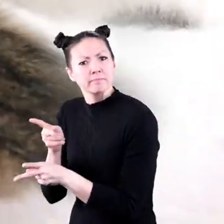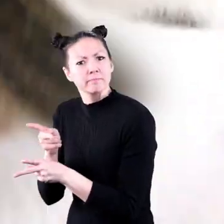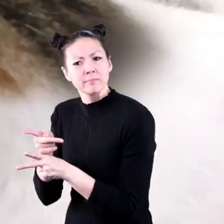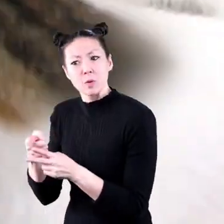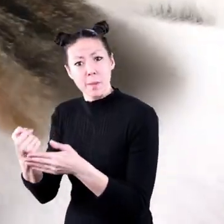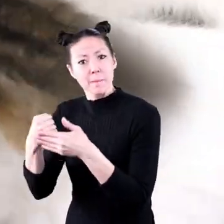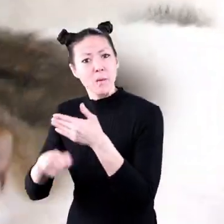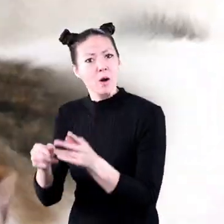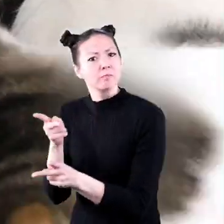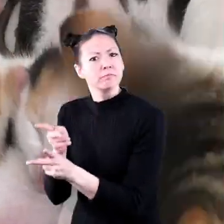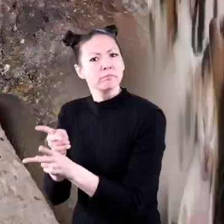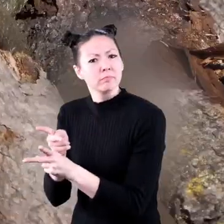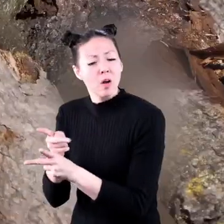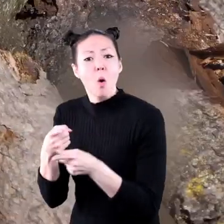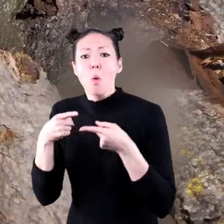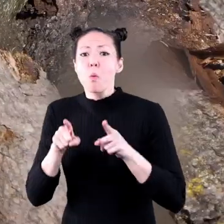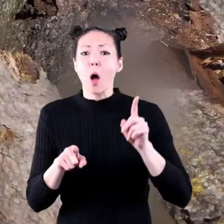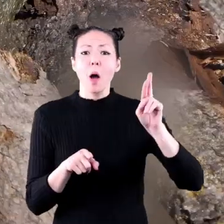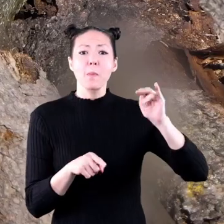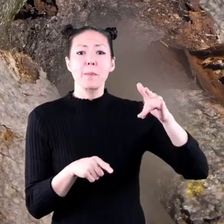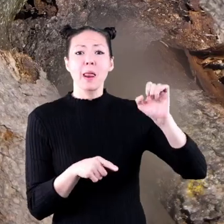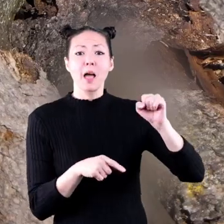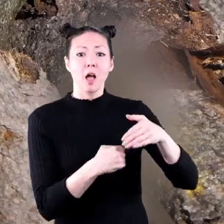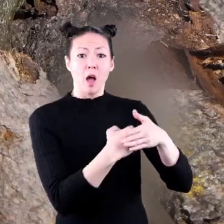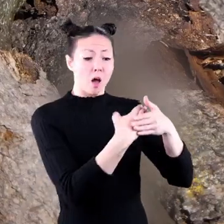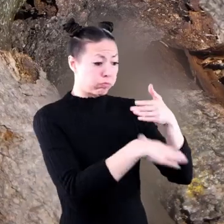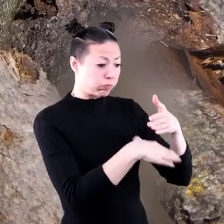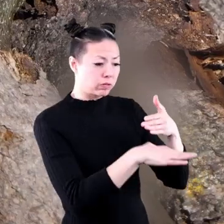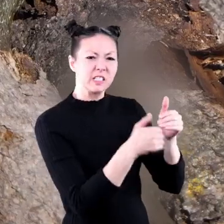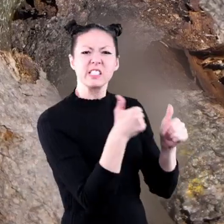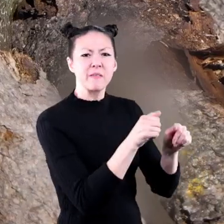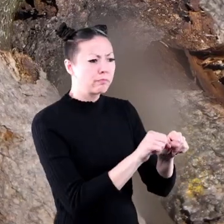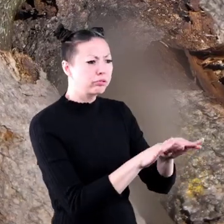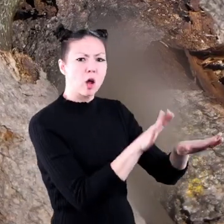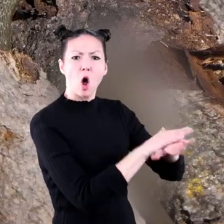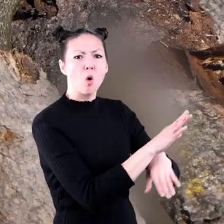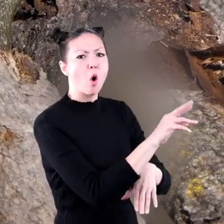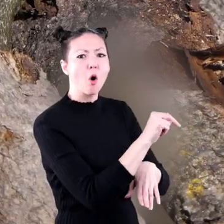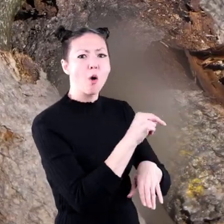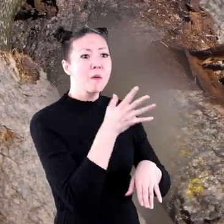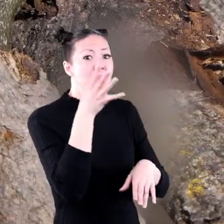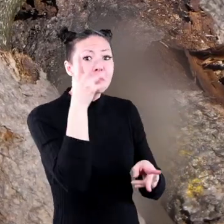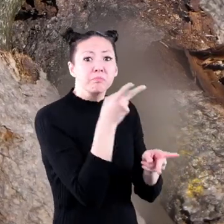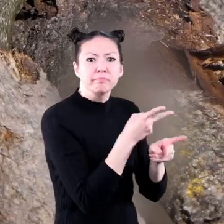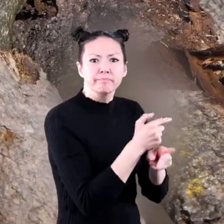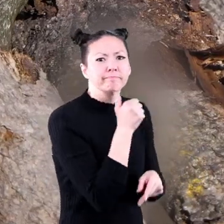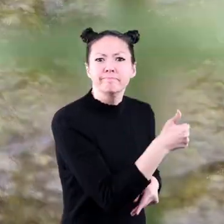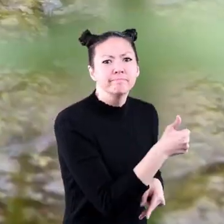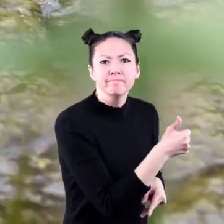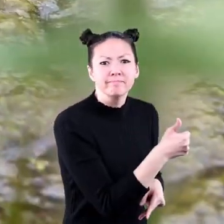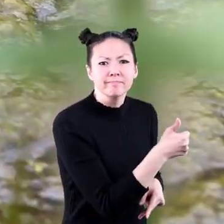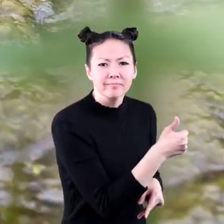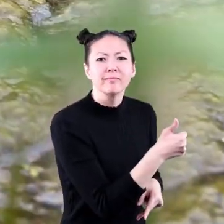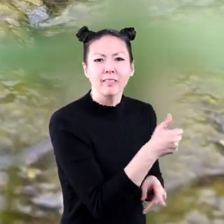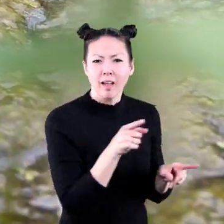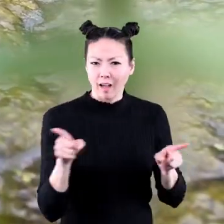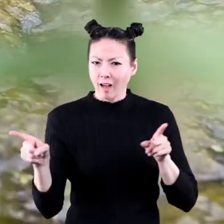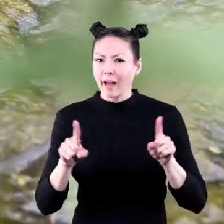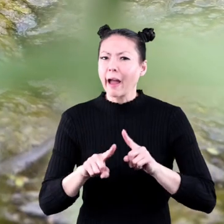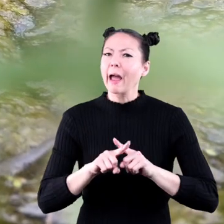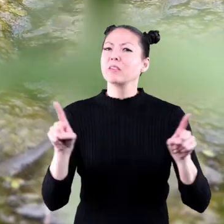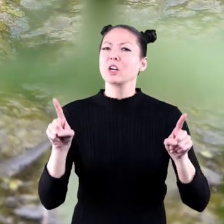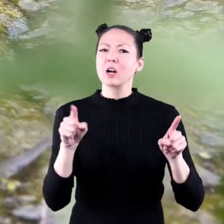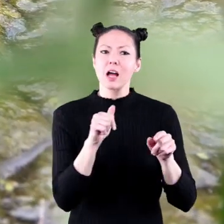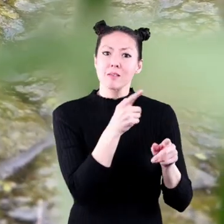they are born. But a reptile offspring can live on their own right after birth. They do not need a